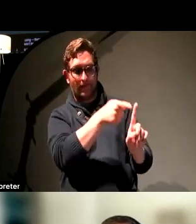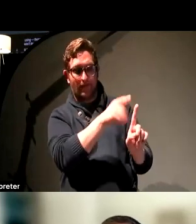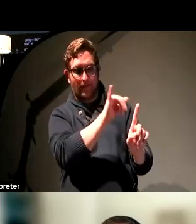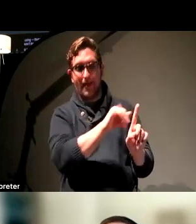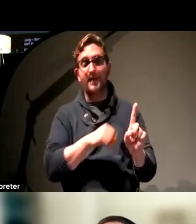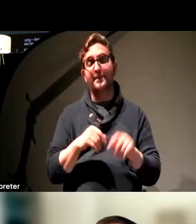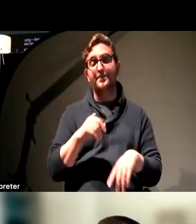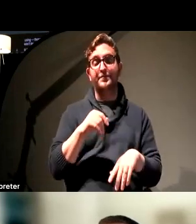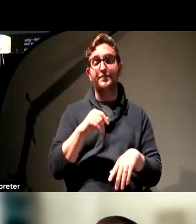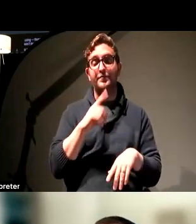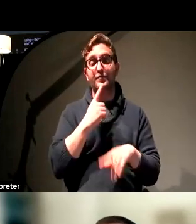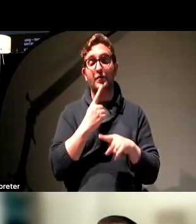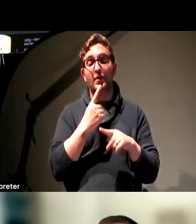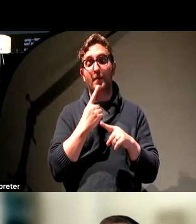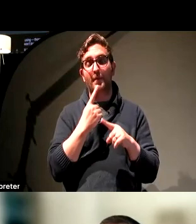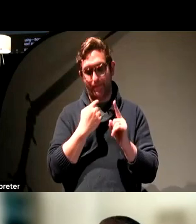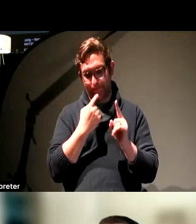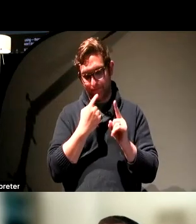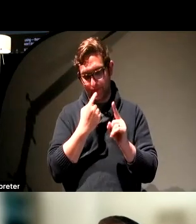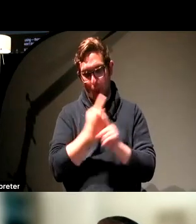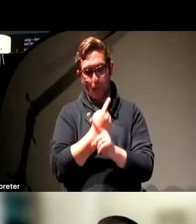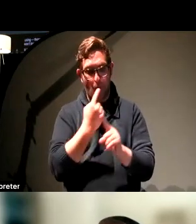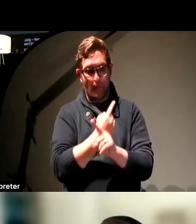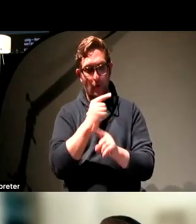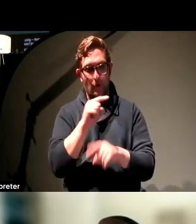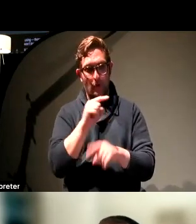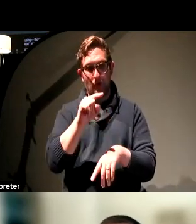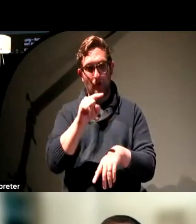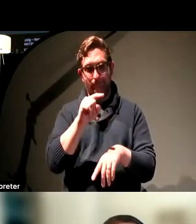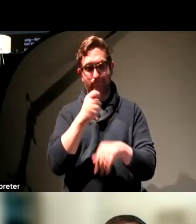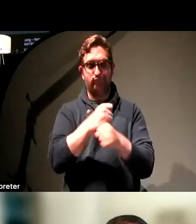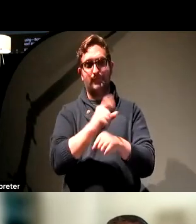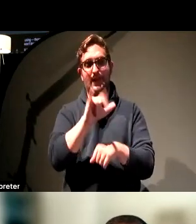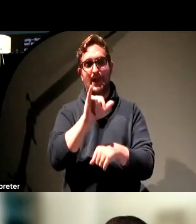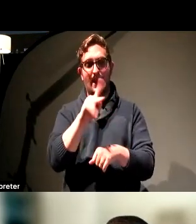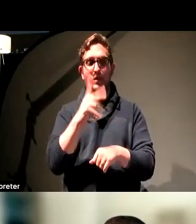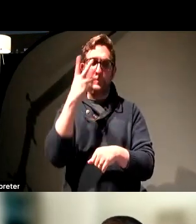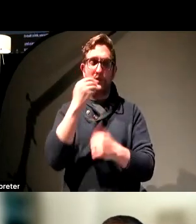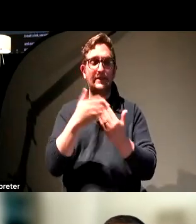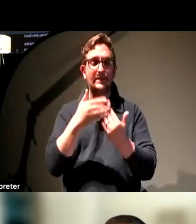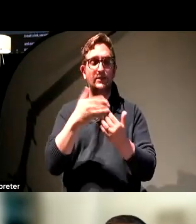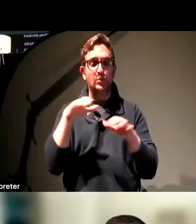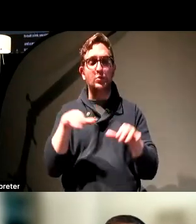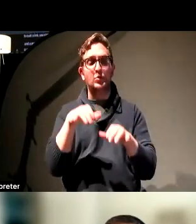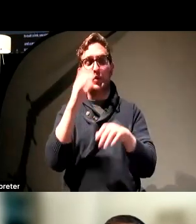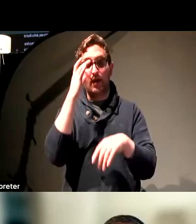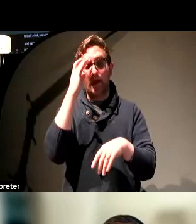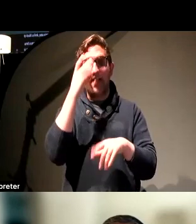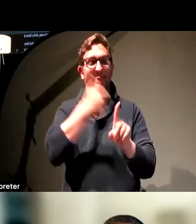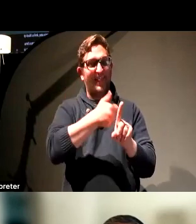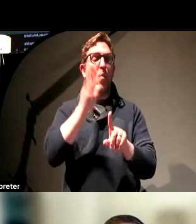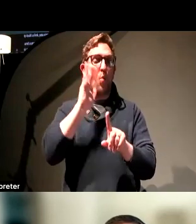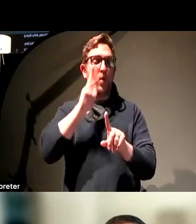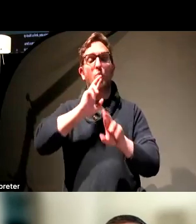a properly put together HTML link, which is pretty easy to do in the tech space, is going to work just fine. It's going to respond the